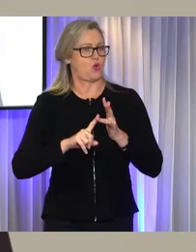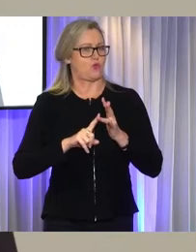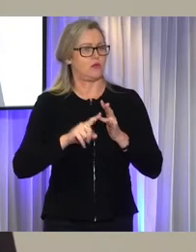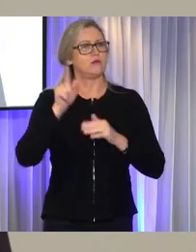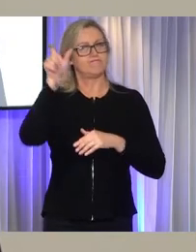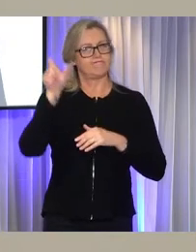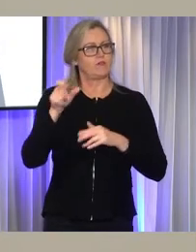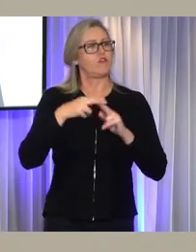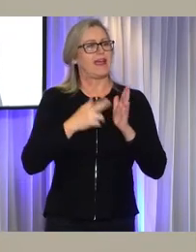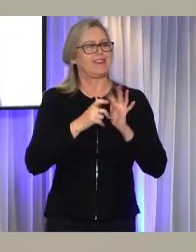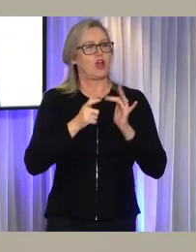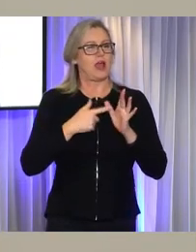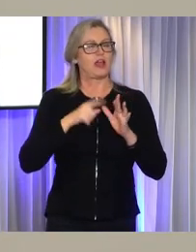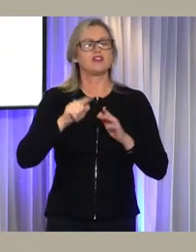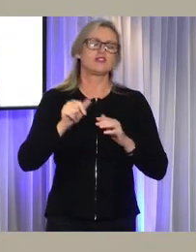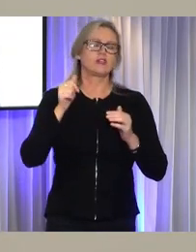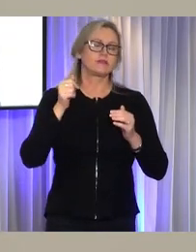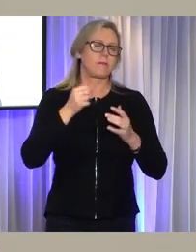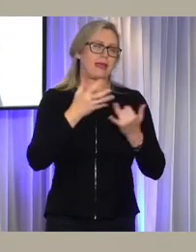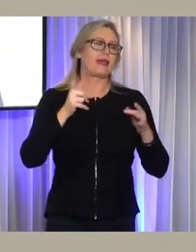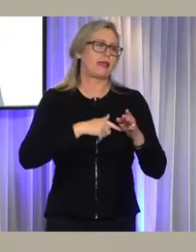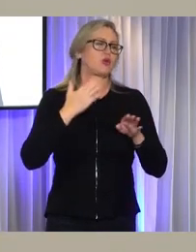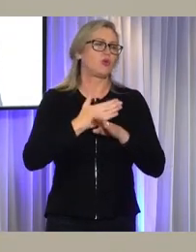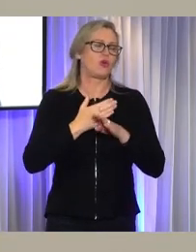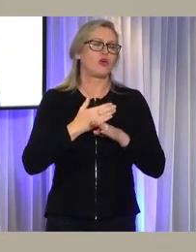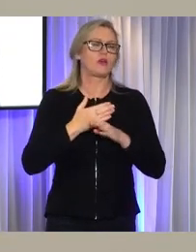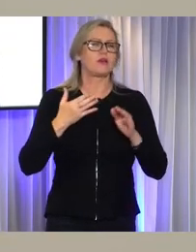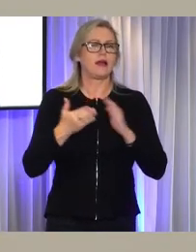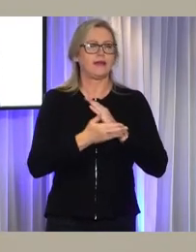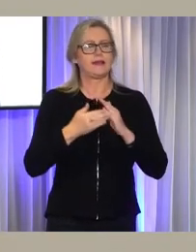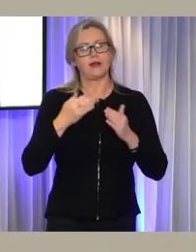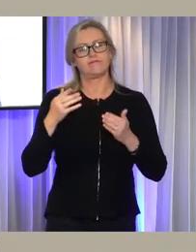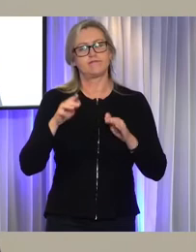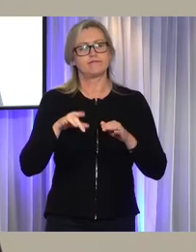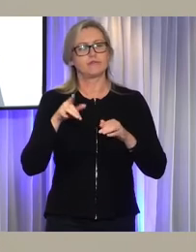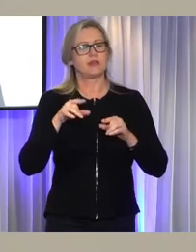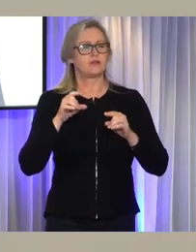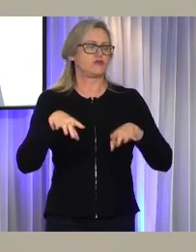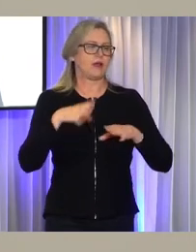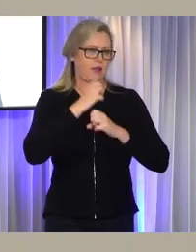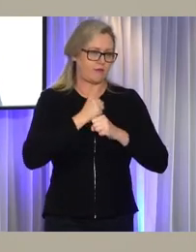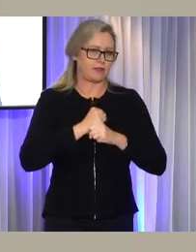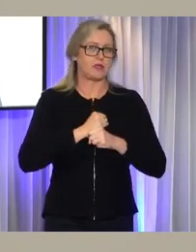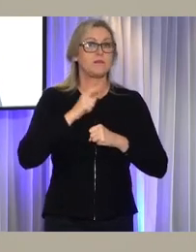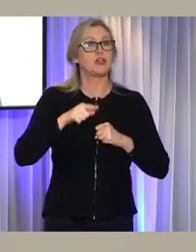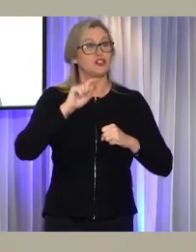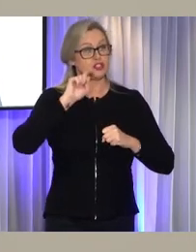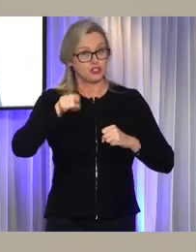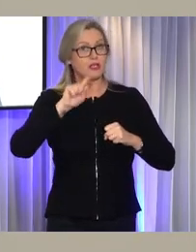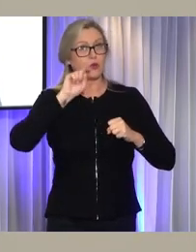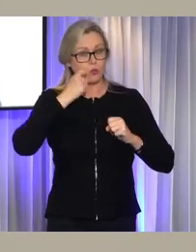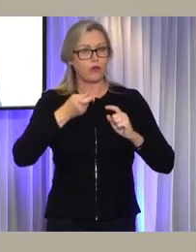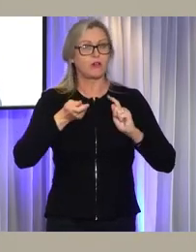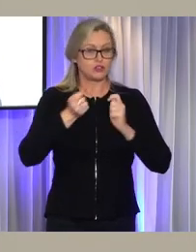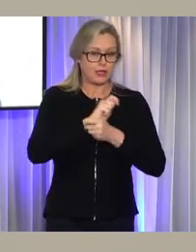leader in the public service, ready to lead the agency behind the biggest social reform since Medicare.